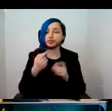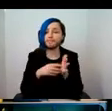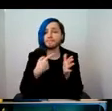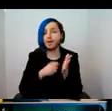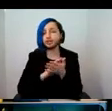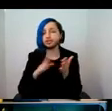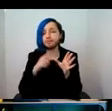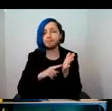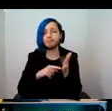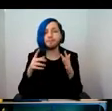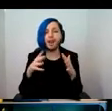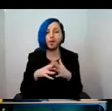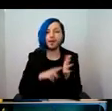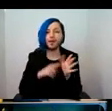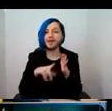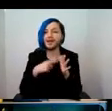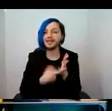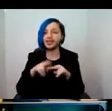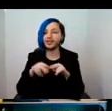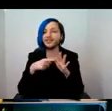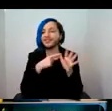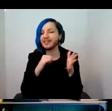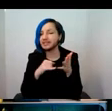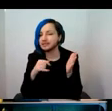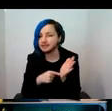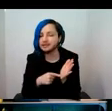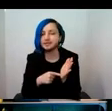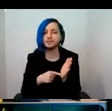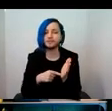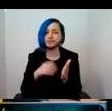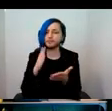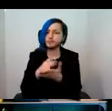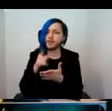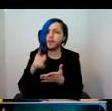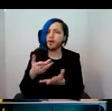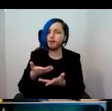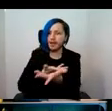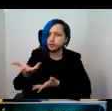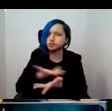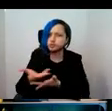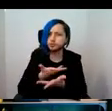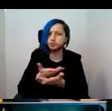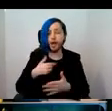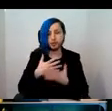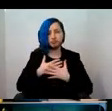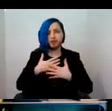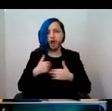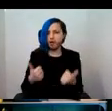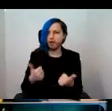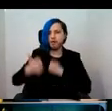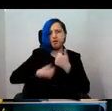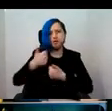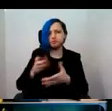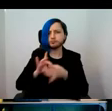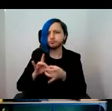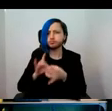say to the huge credit and incredibly engaged. That surprised me at its extent. So we went